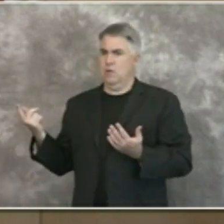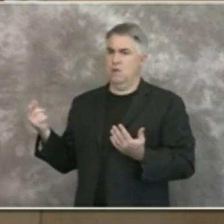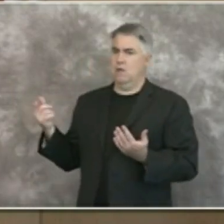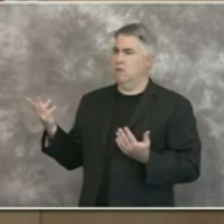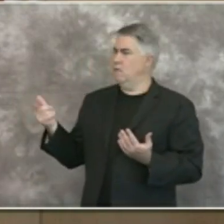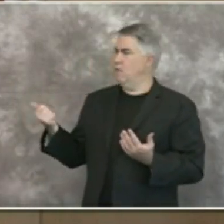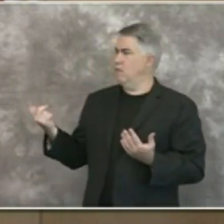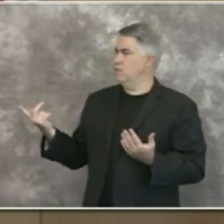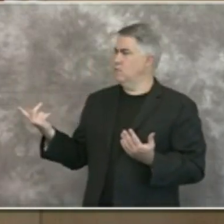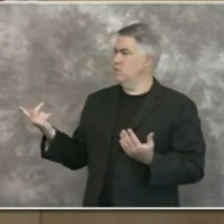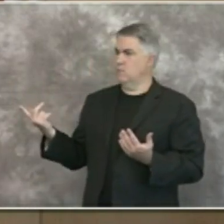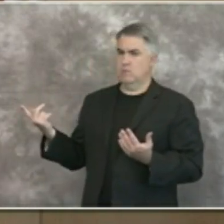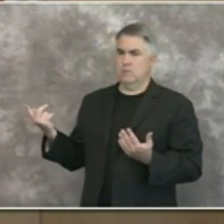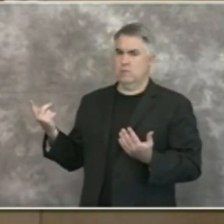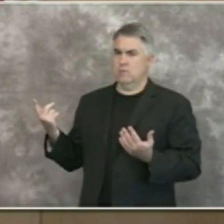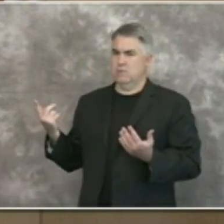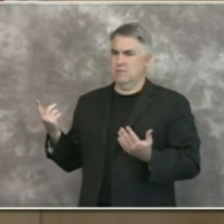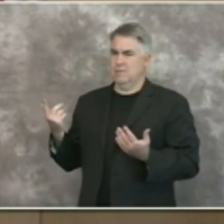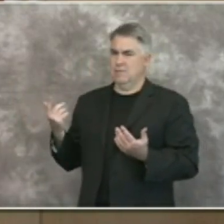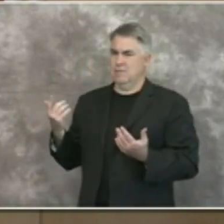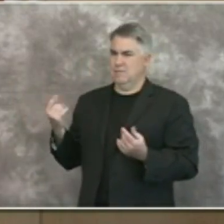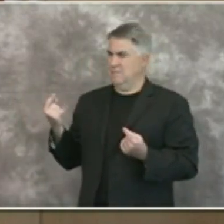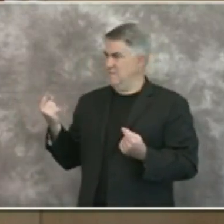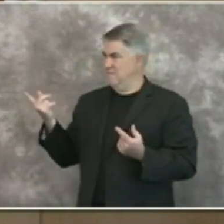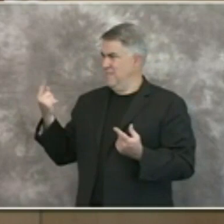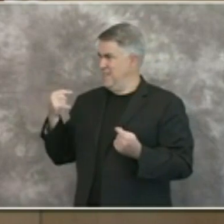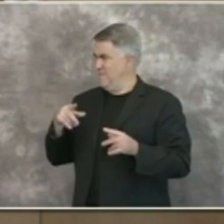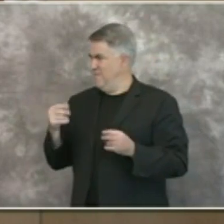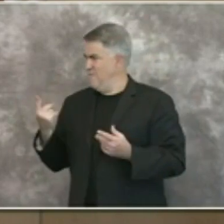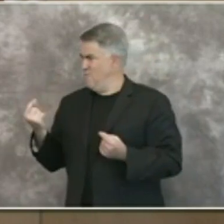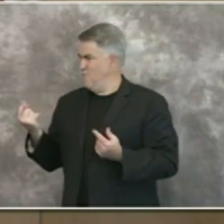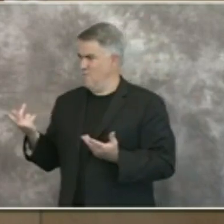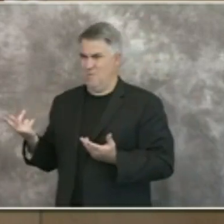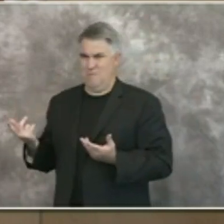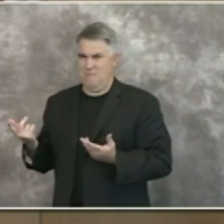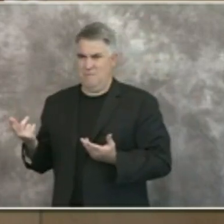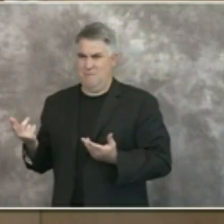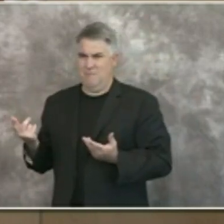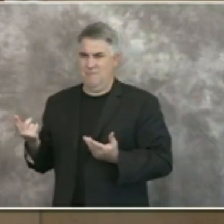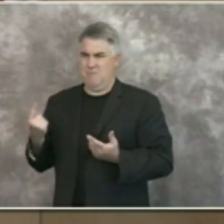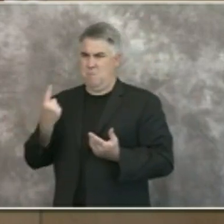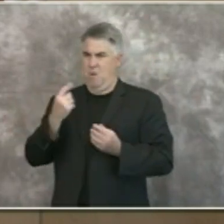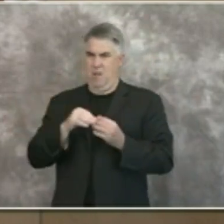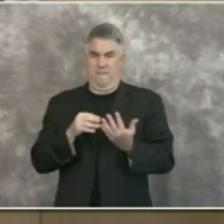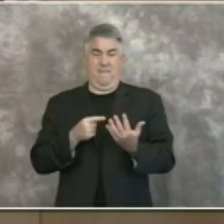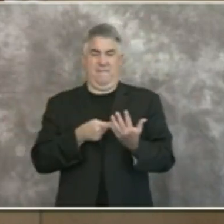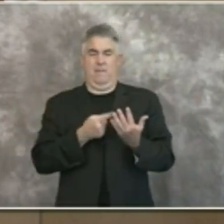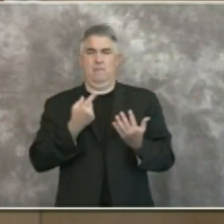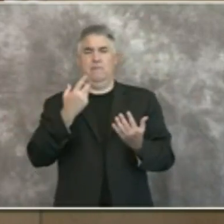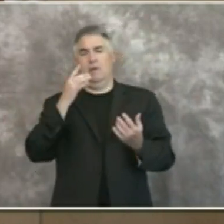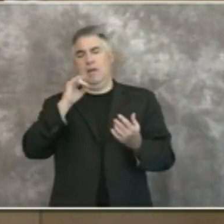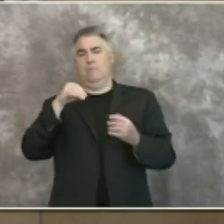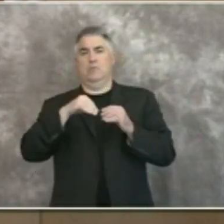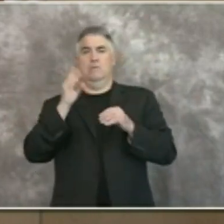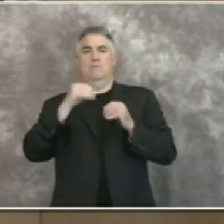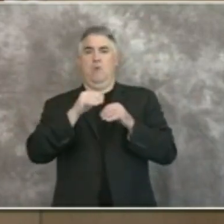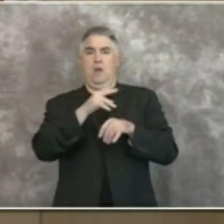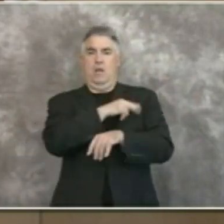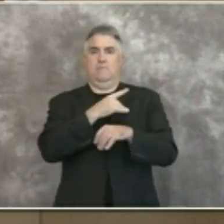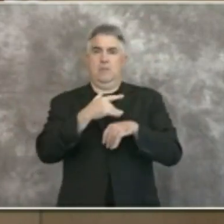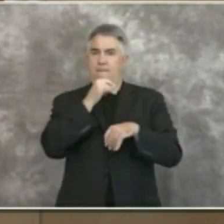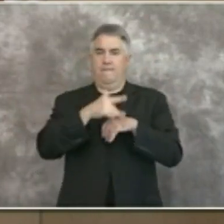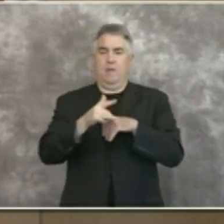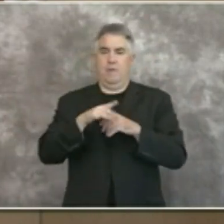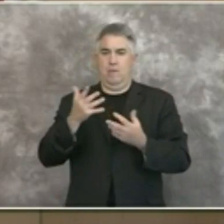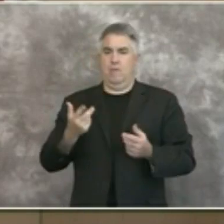take any action yet is that correct well we would look at all of the metrics uh uh will i mean nothing is in isolation i'm